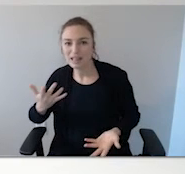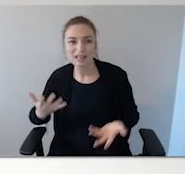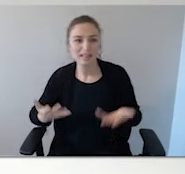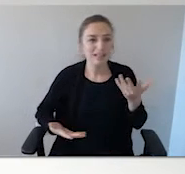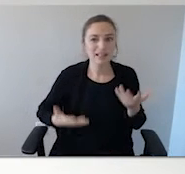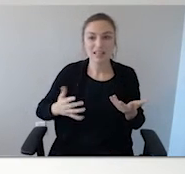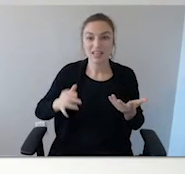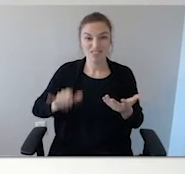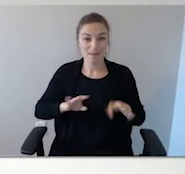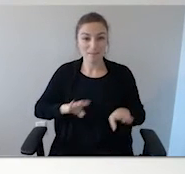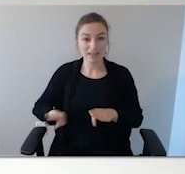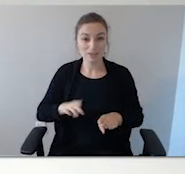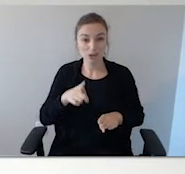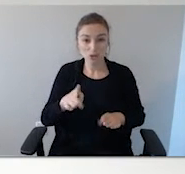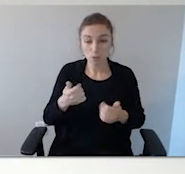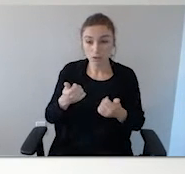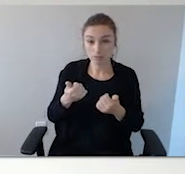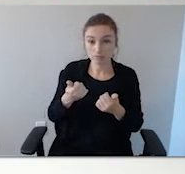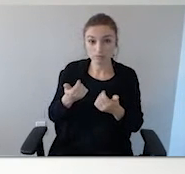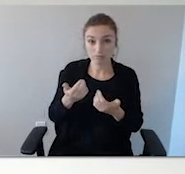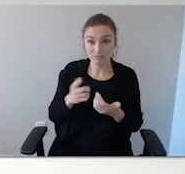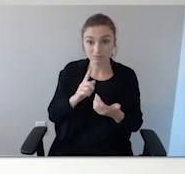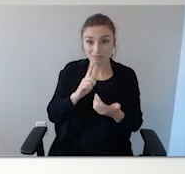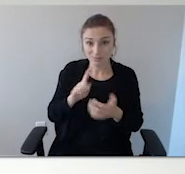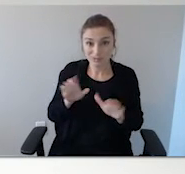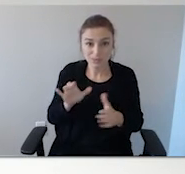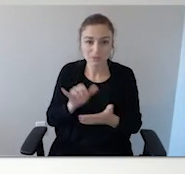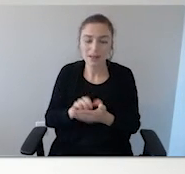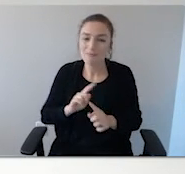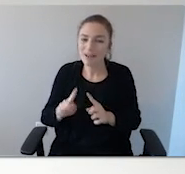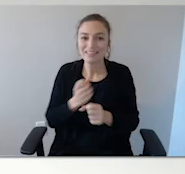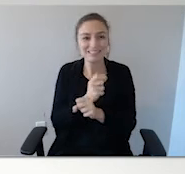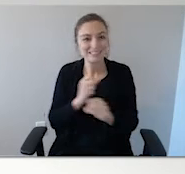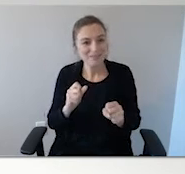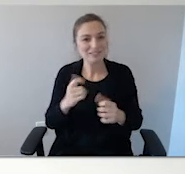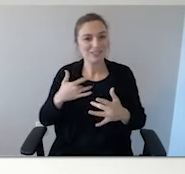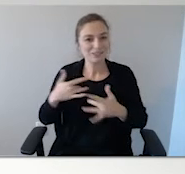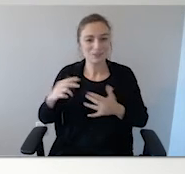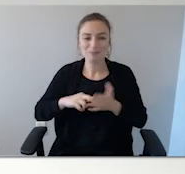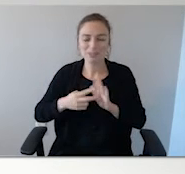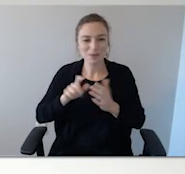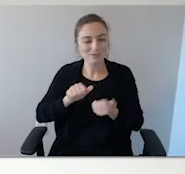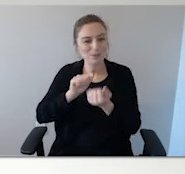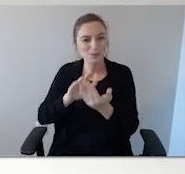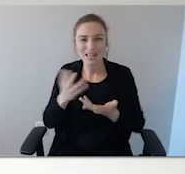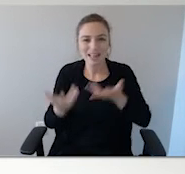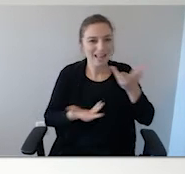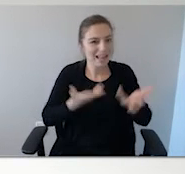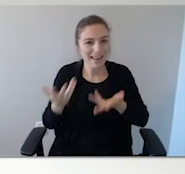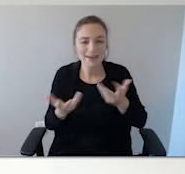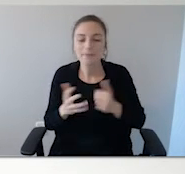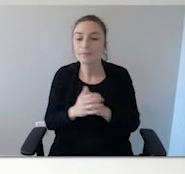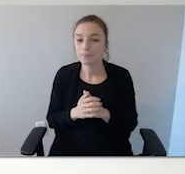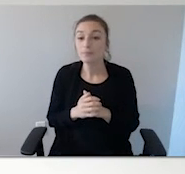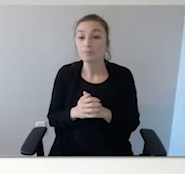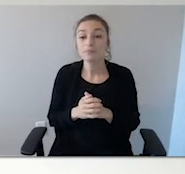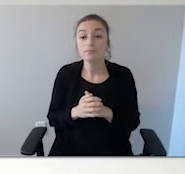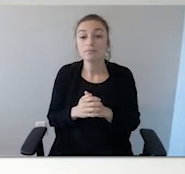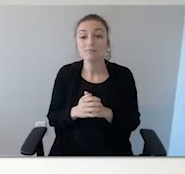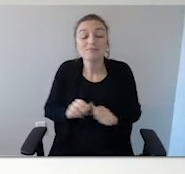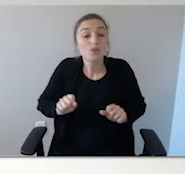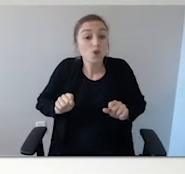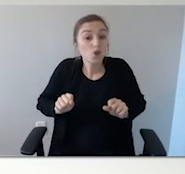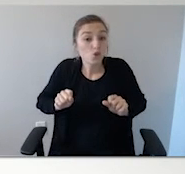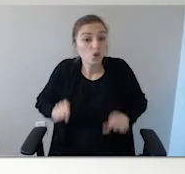we're reinforcing a behavior we don't want to see. But, again, it's a safety issue. You have to address it. It could be to get something they wanted.